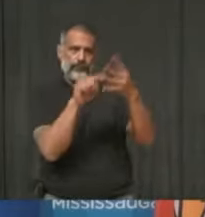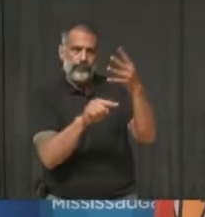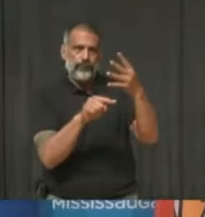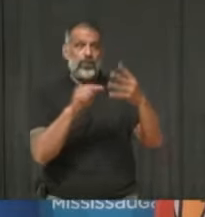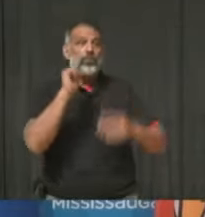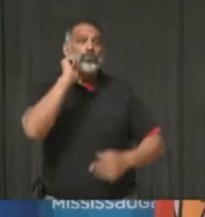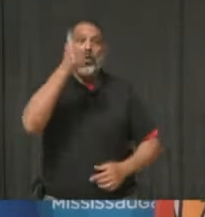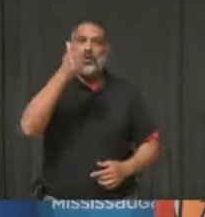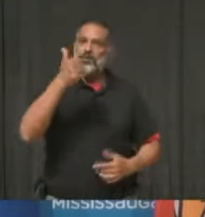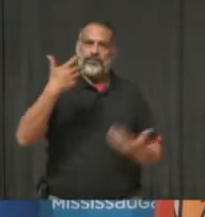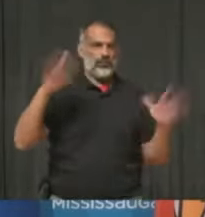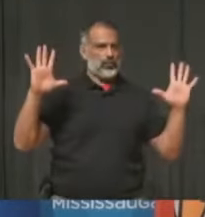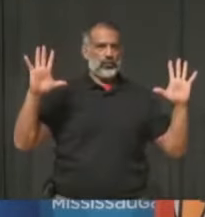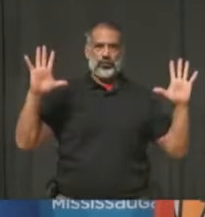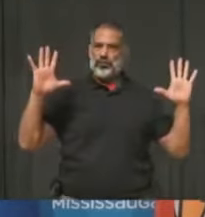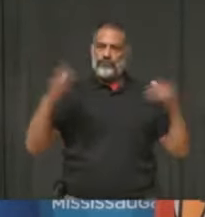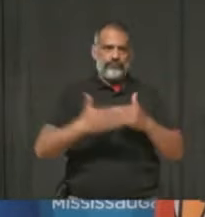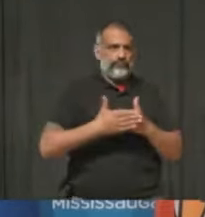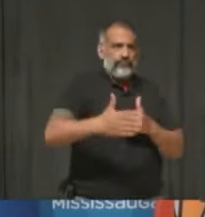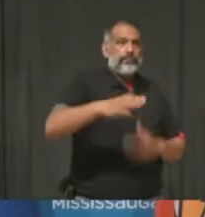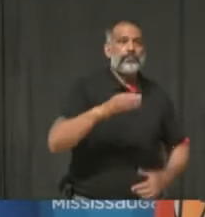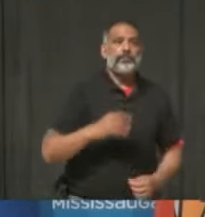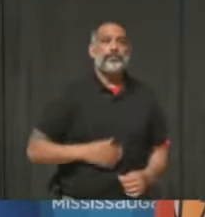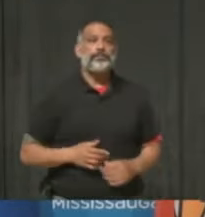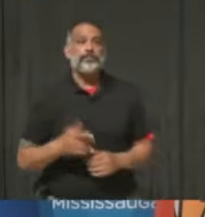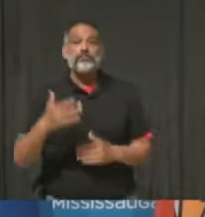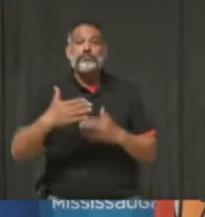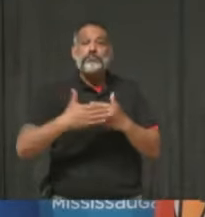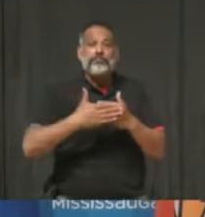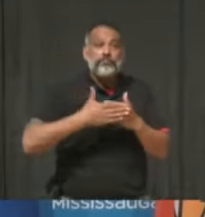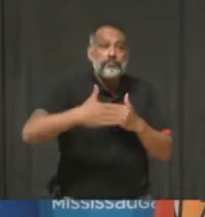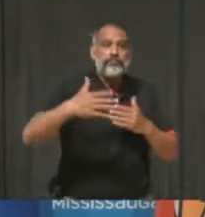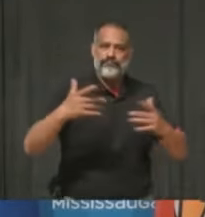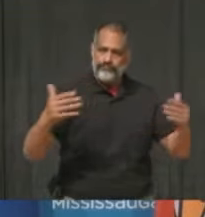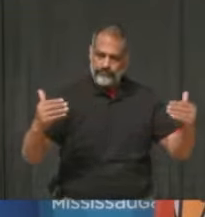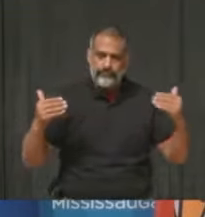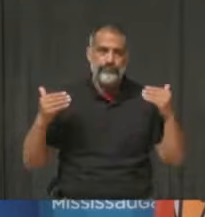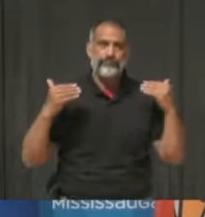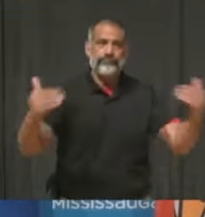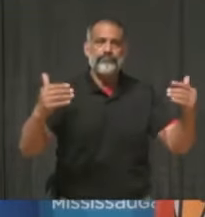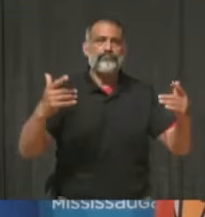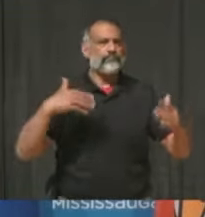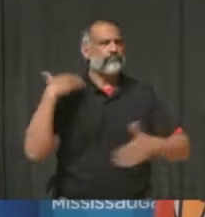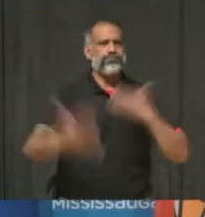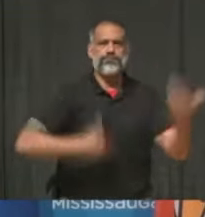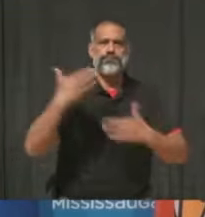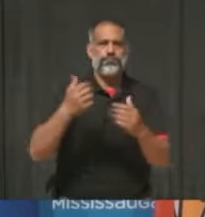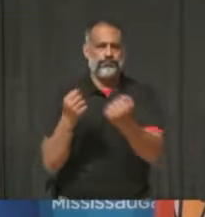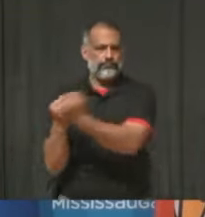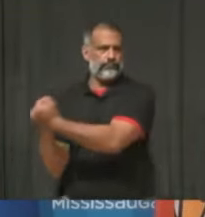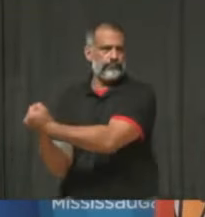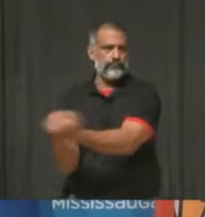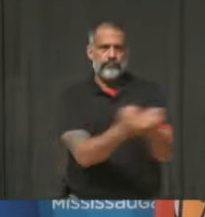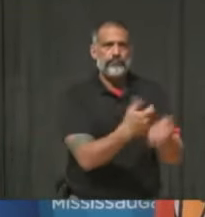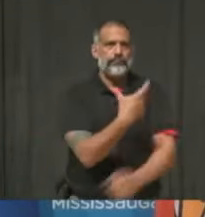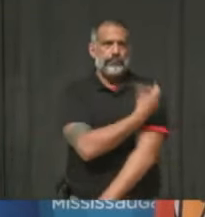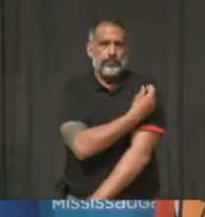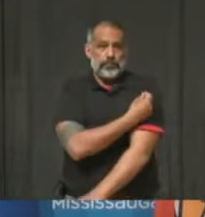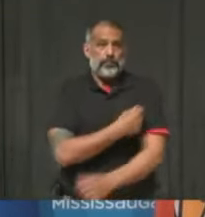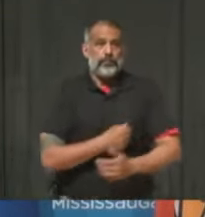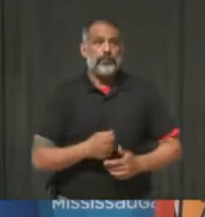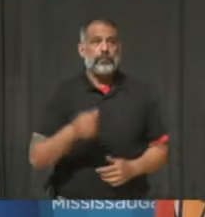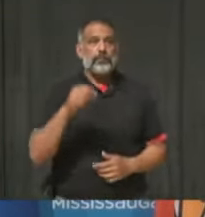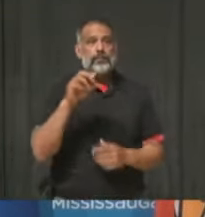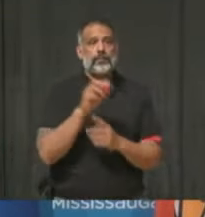we're going to continue on in a full capacity after that. We may be moving from UTM